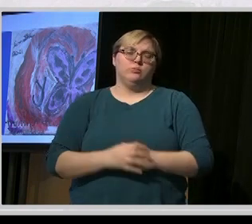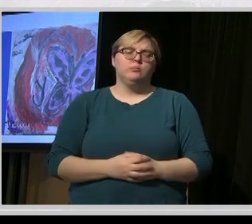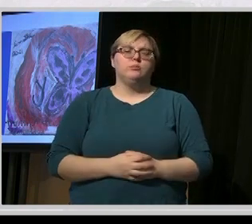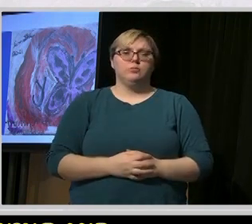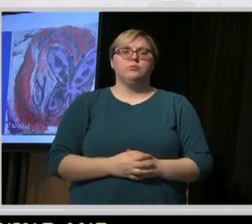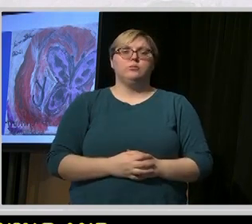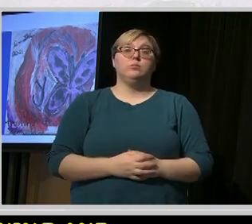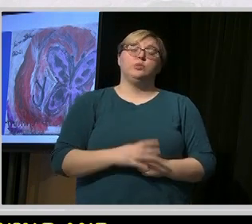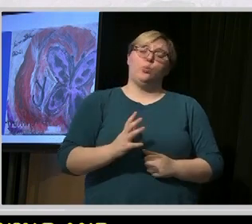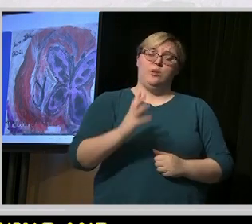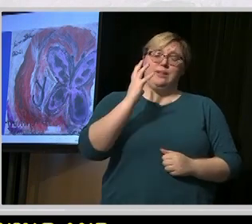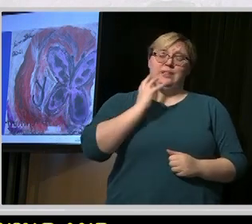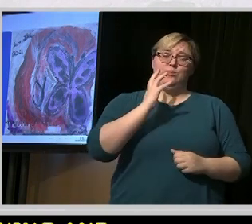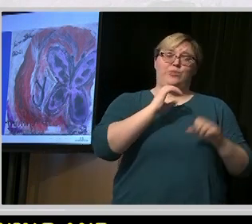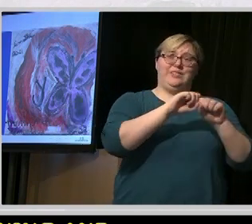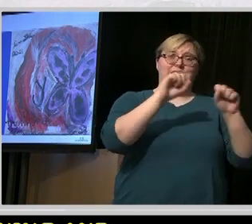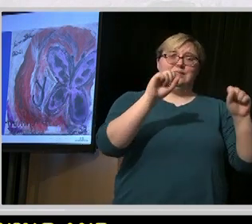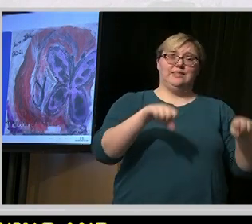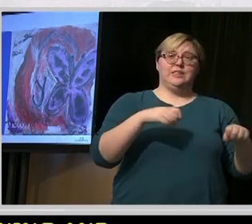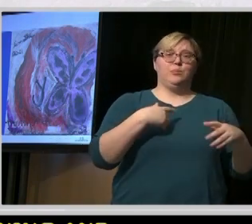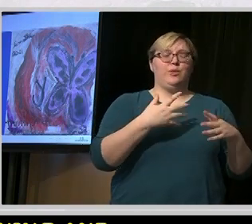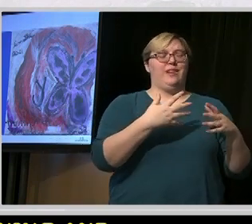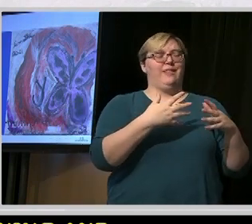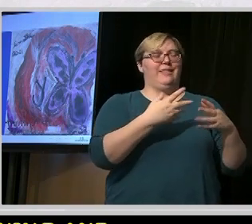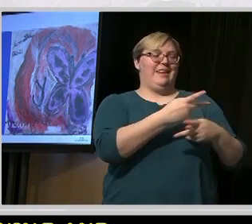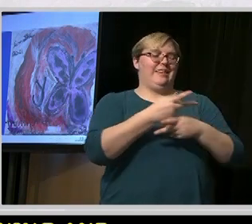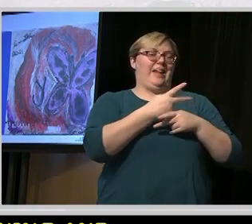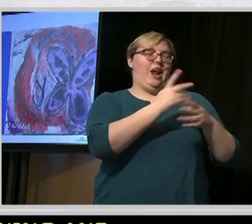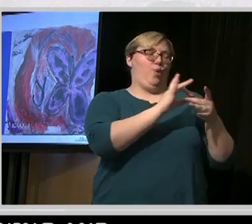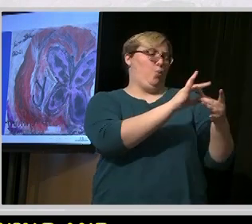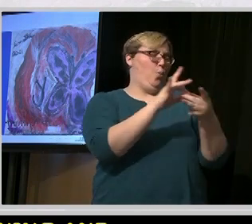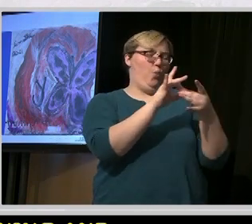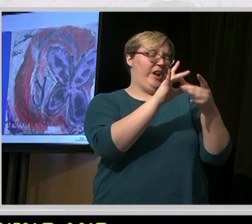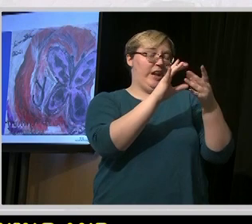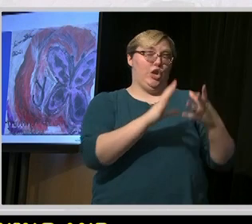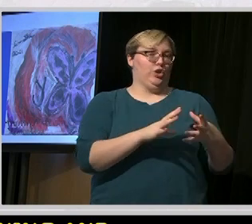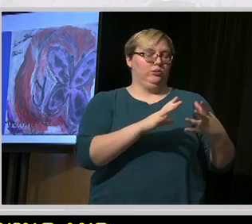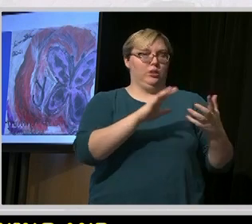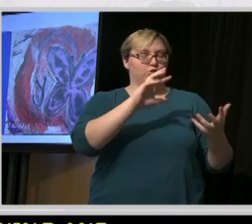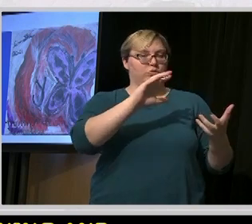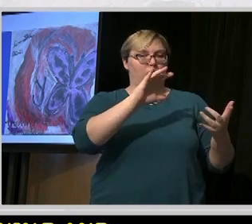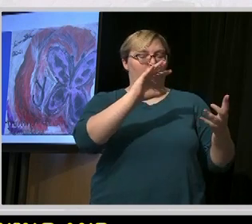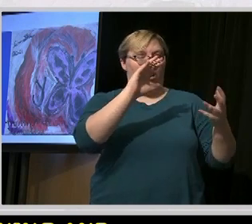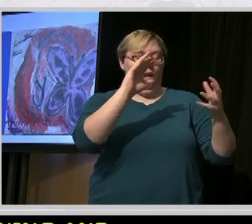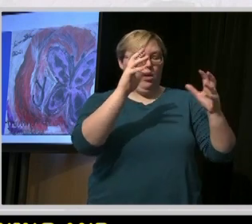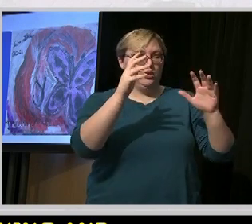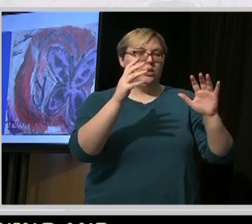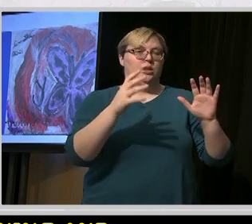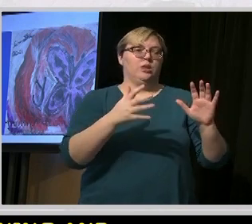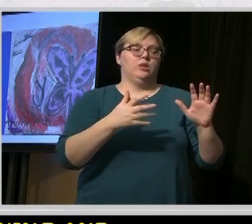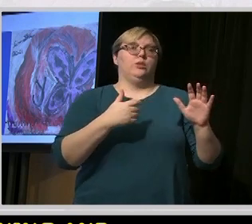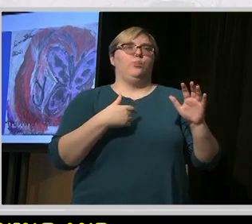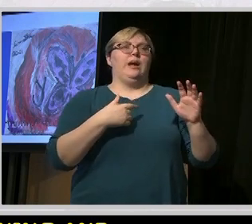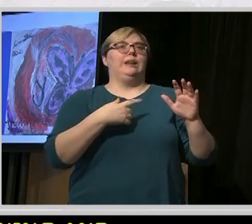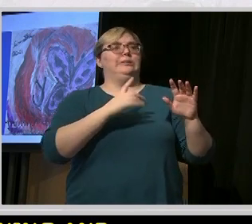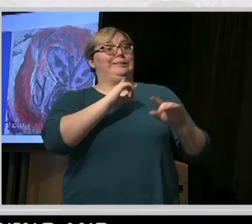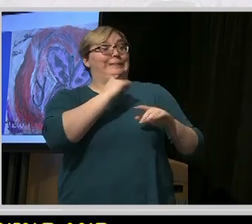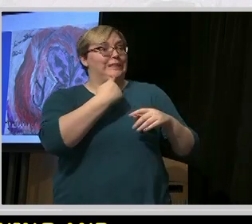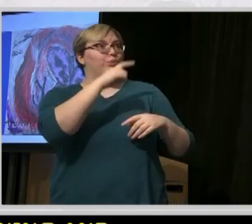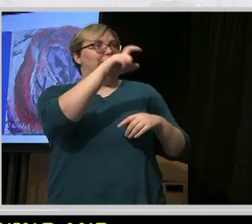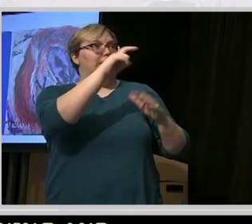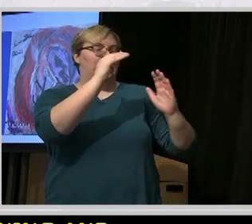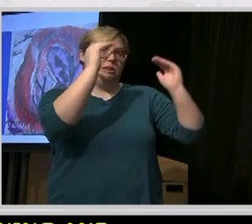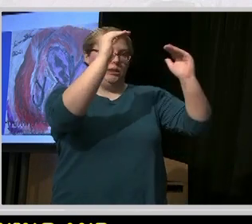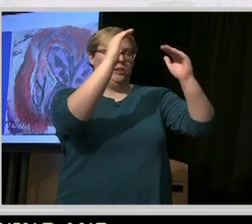we've got a system of care coordinators that have got huge caseloads and it's about sort of dealing with people who've got the most critical needs and trying to find a